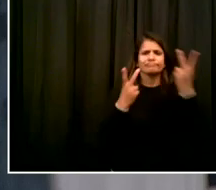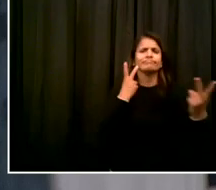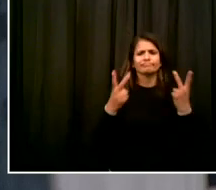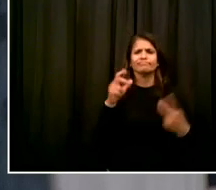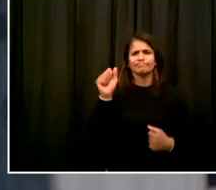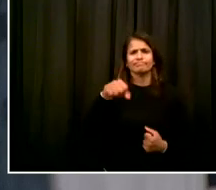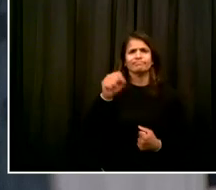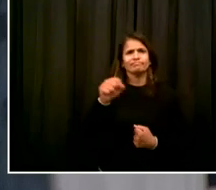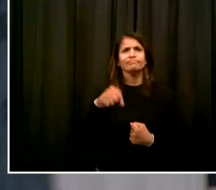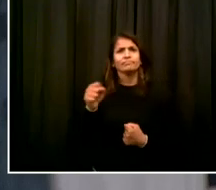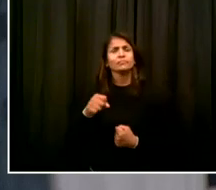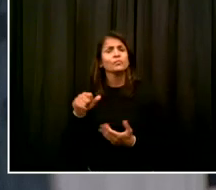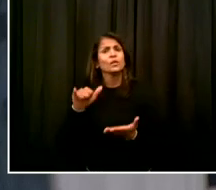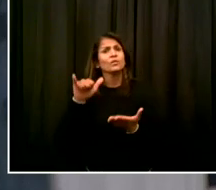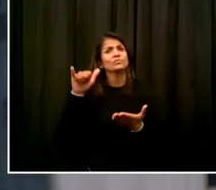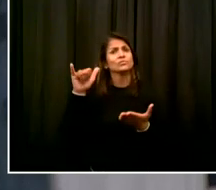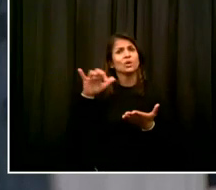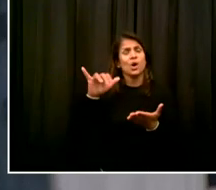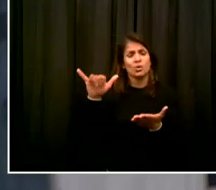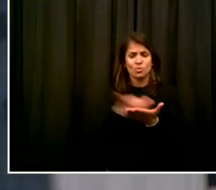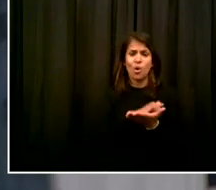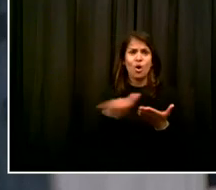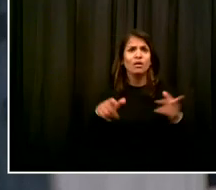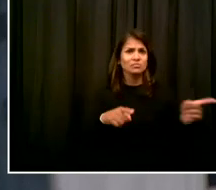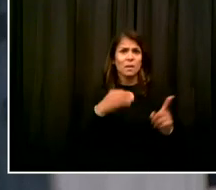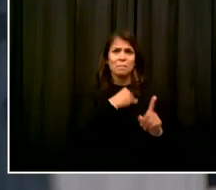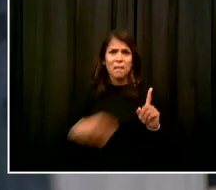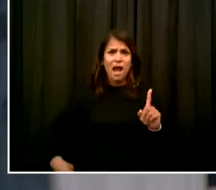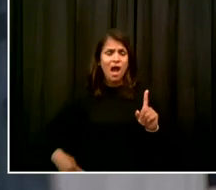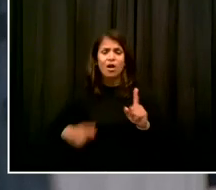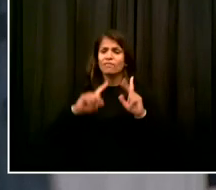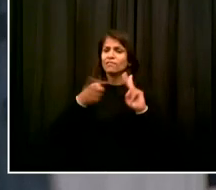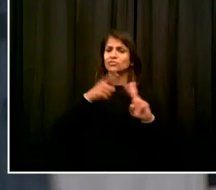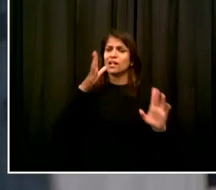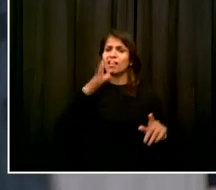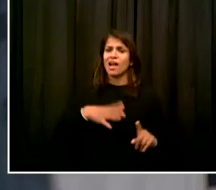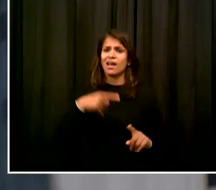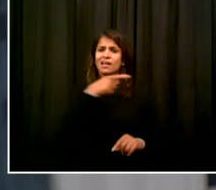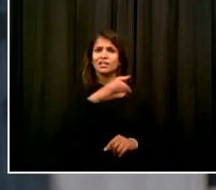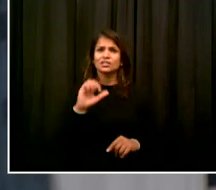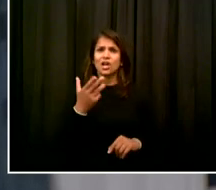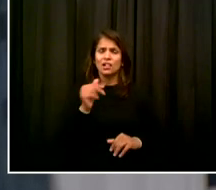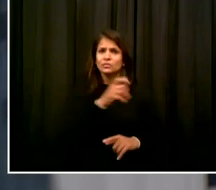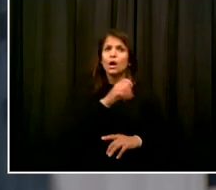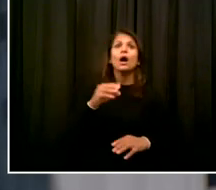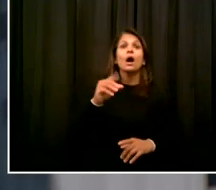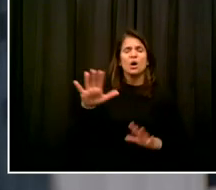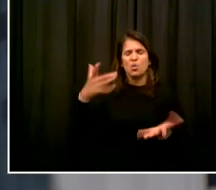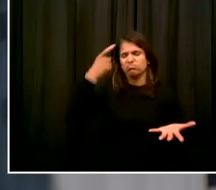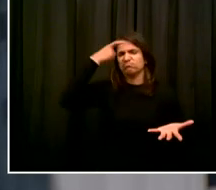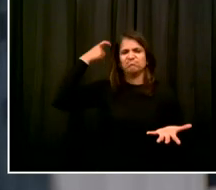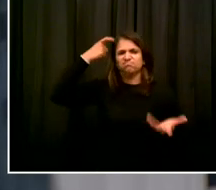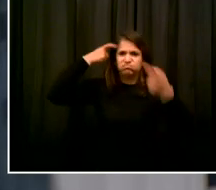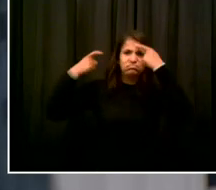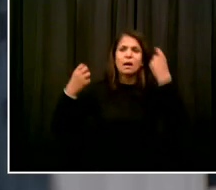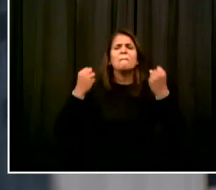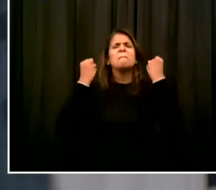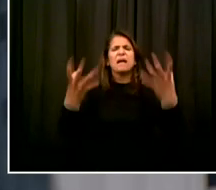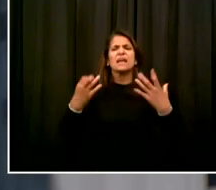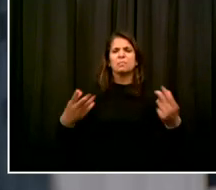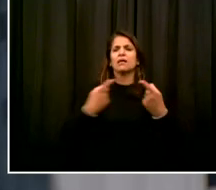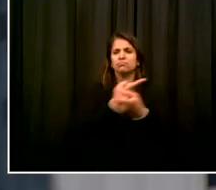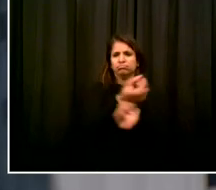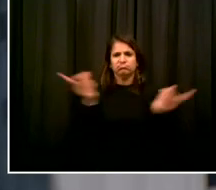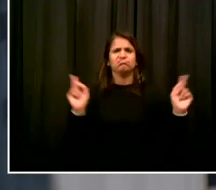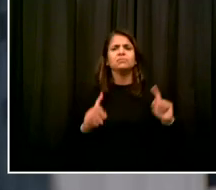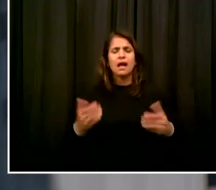Now, after the added trauma and upheaval of this pandemic, when safety required that we abruptly close our buildings and limit our in-person